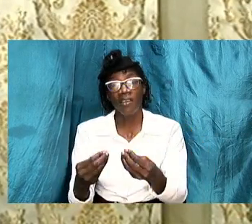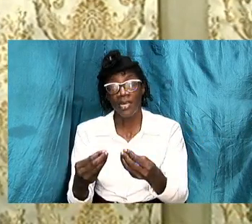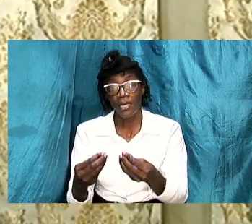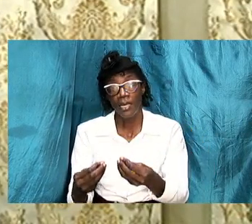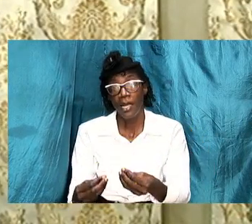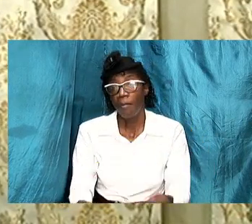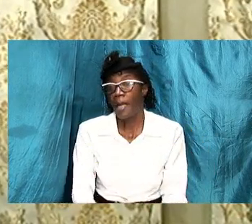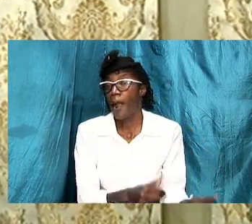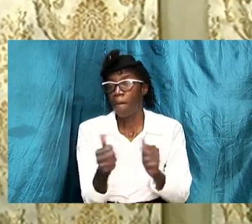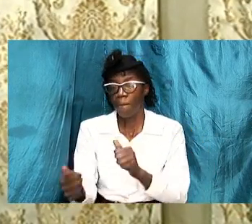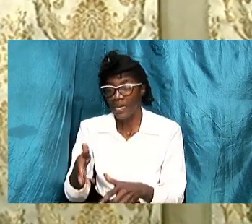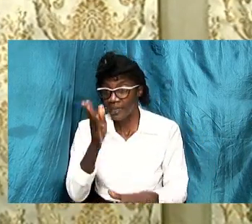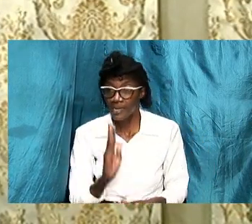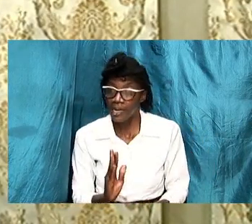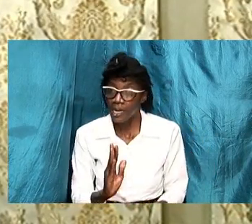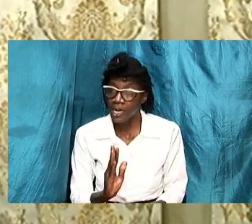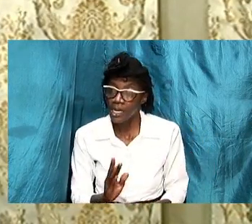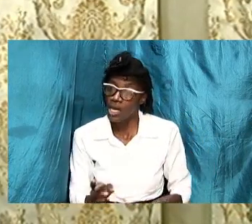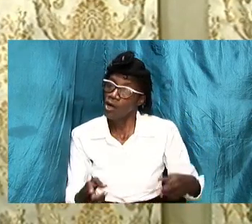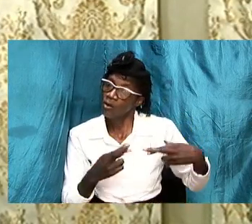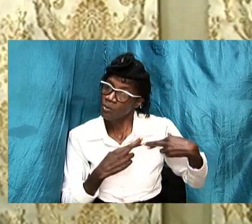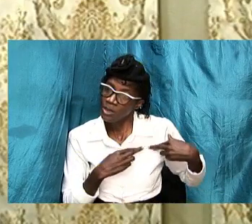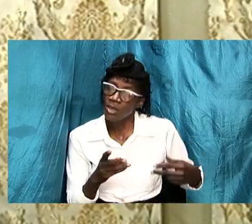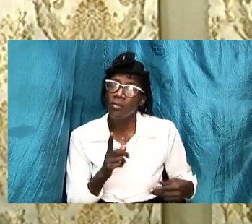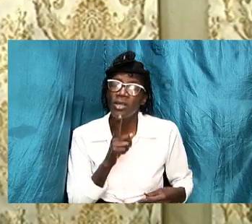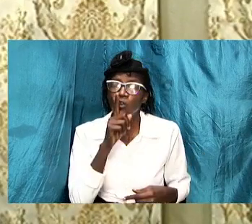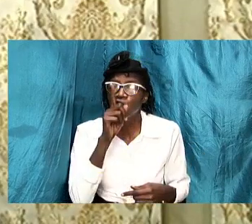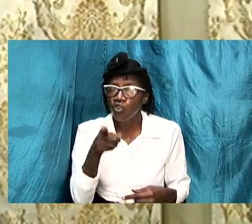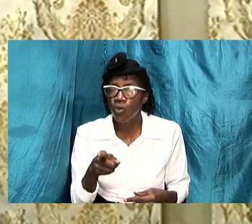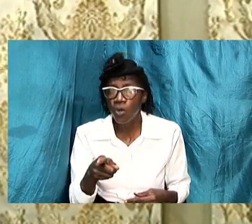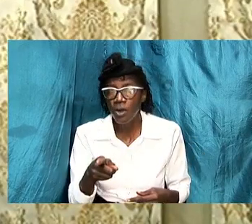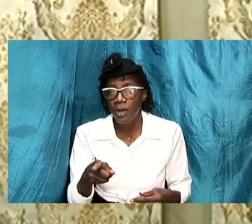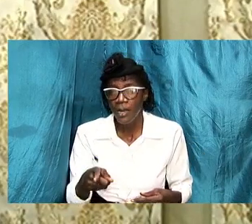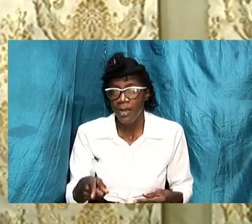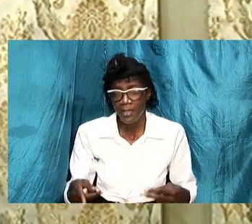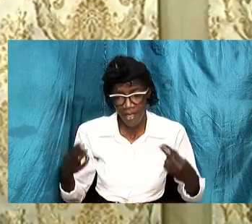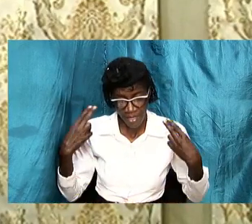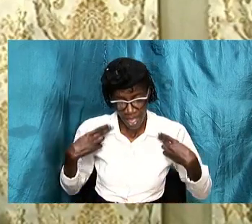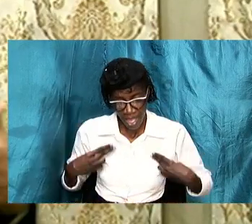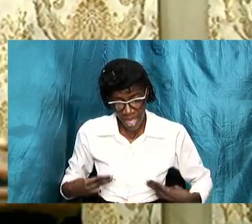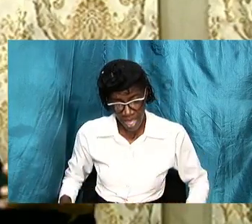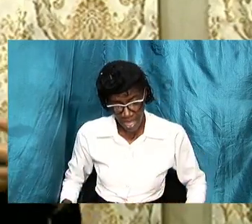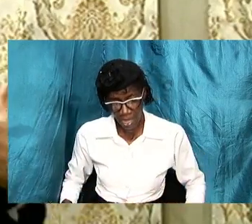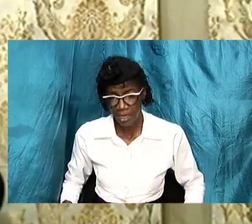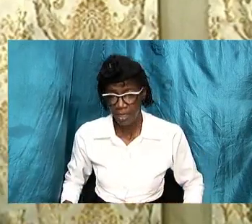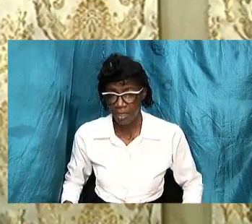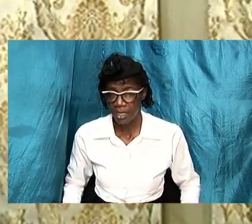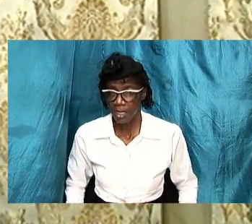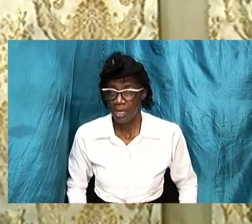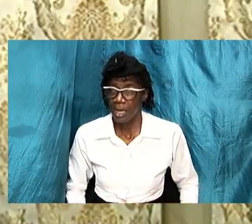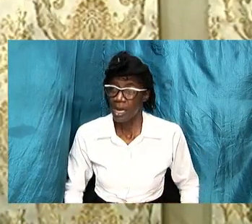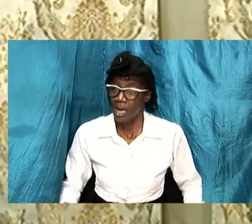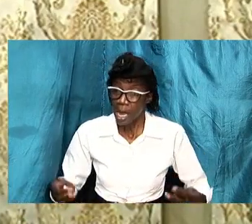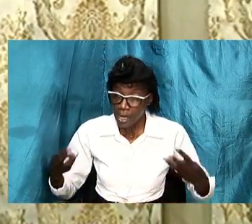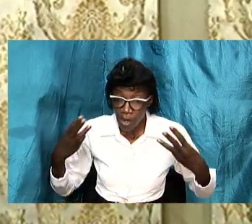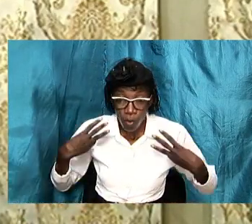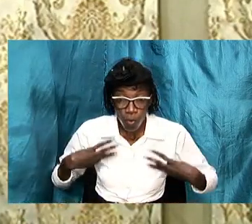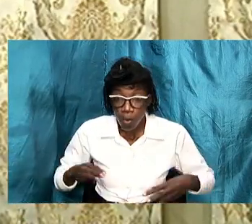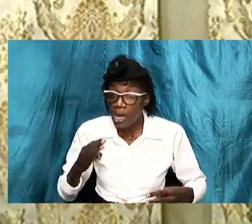ensure that the health and the well-being of our marital